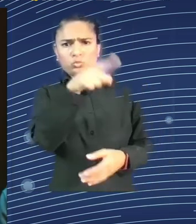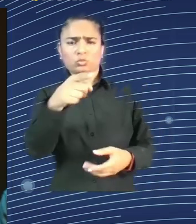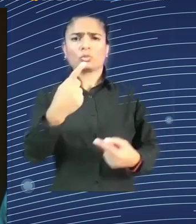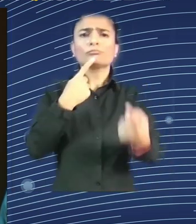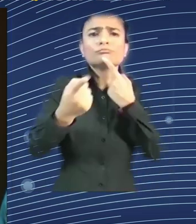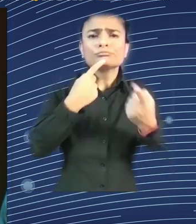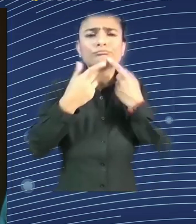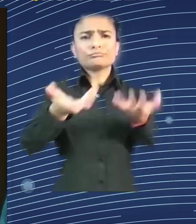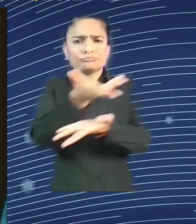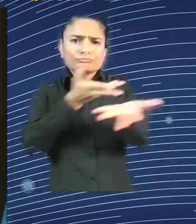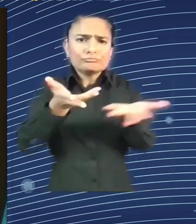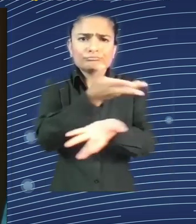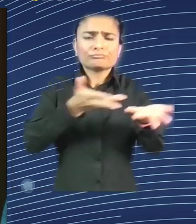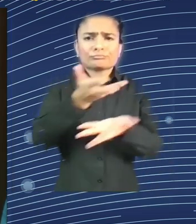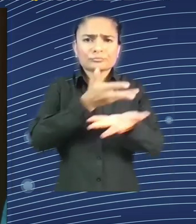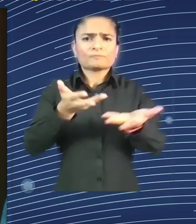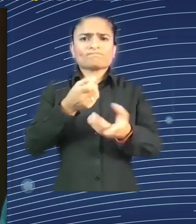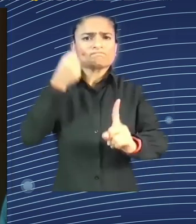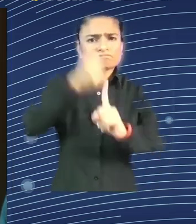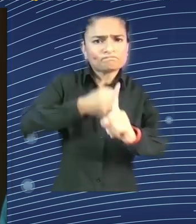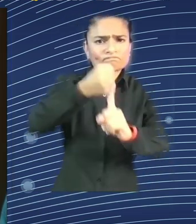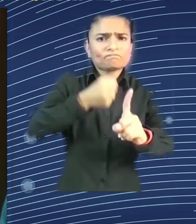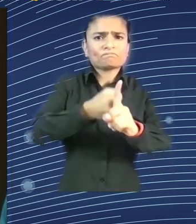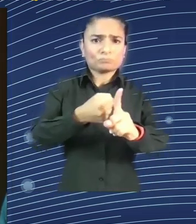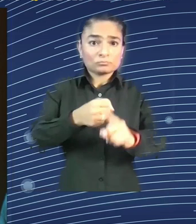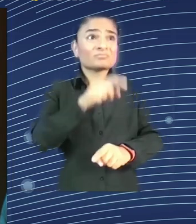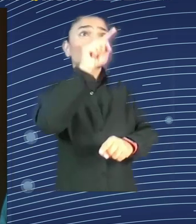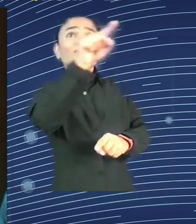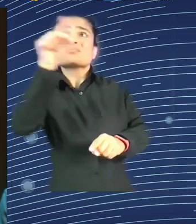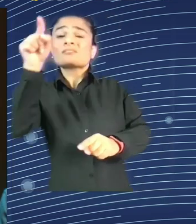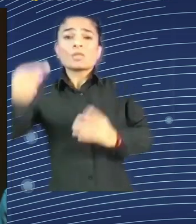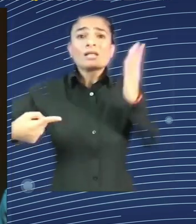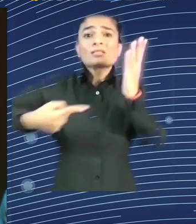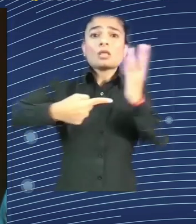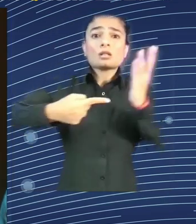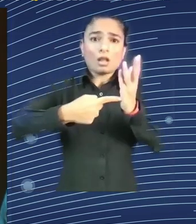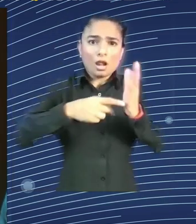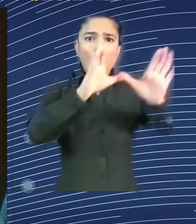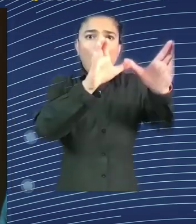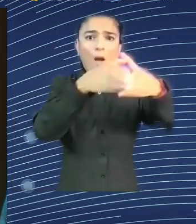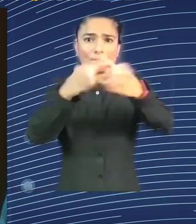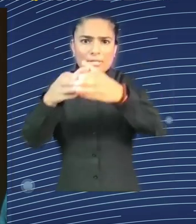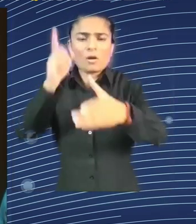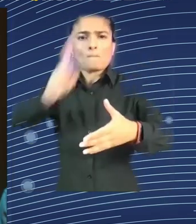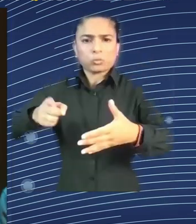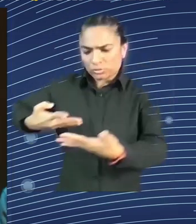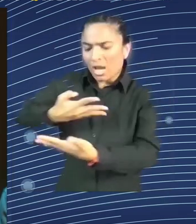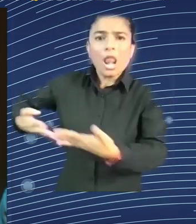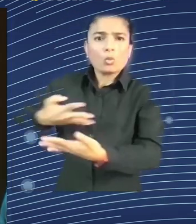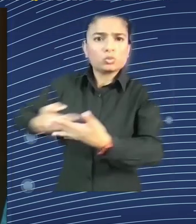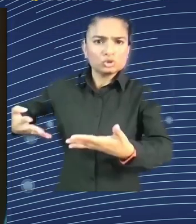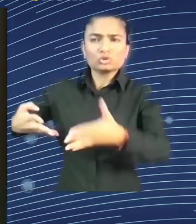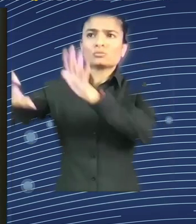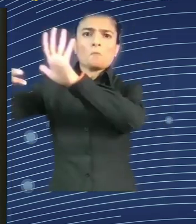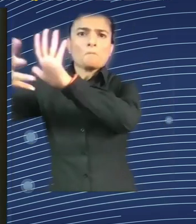we see that they want to avoid regulating them altogether. What